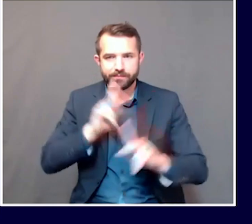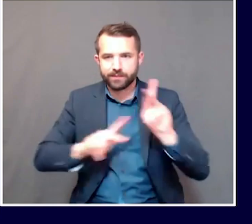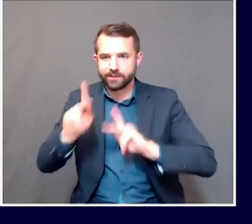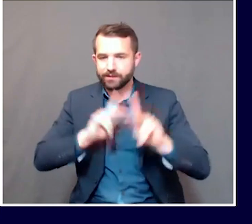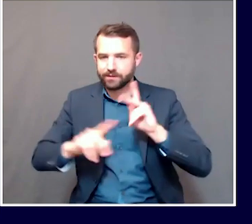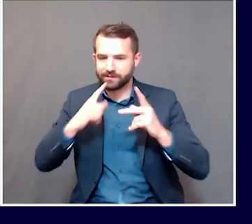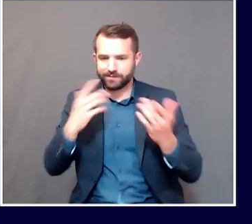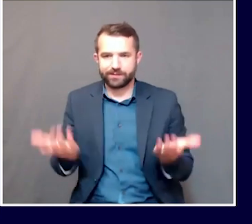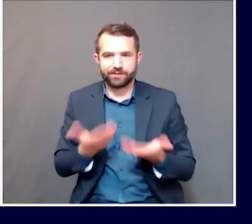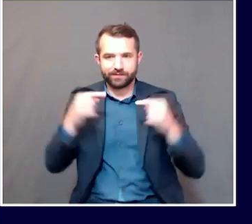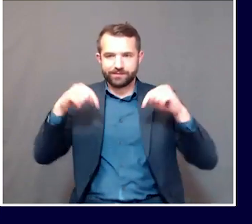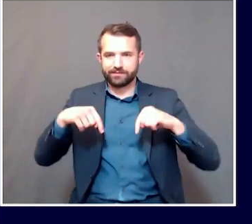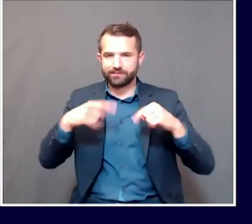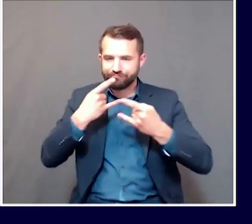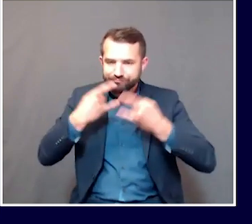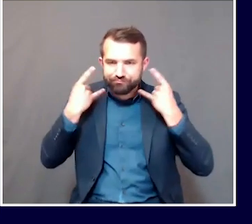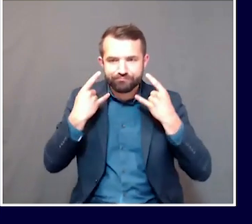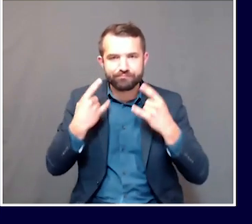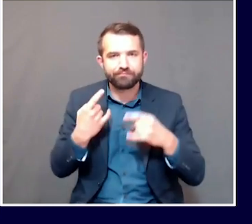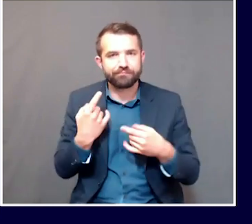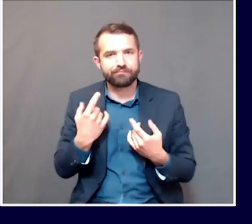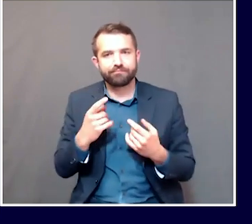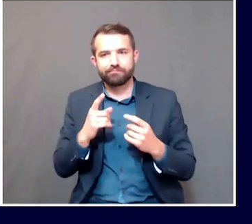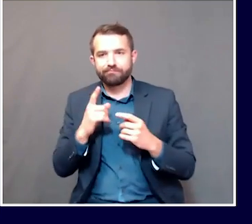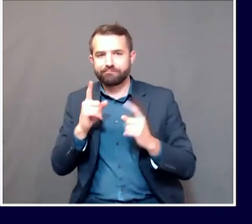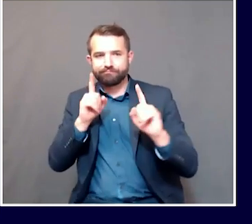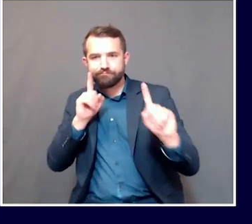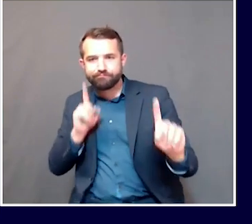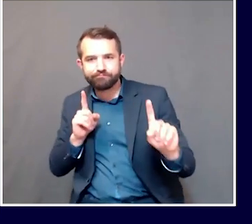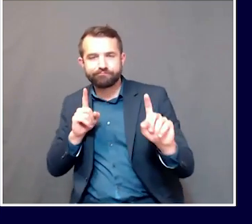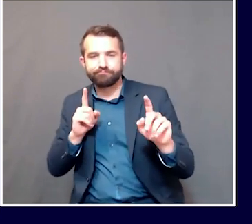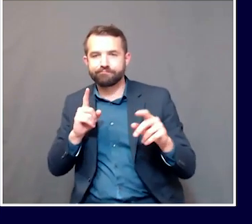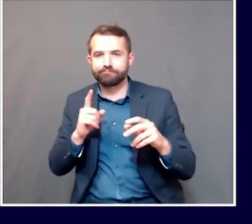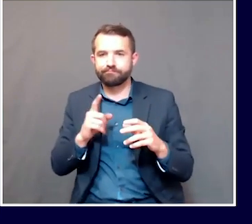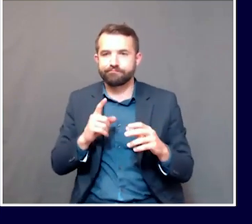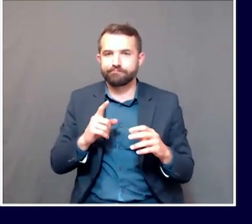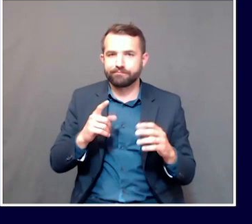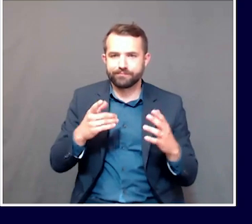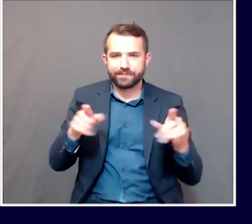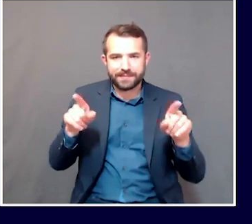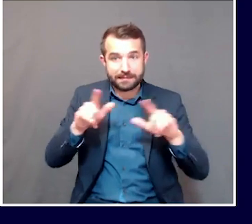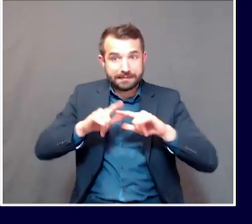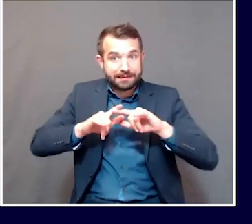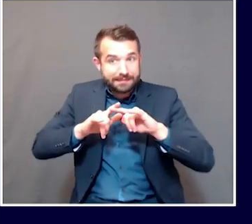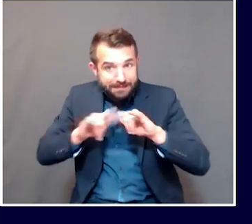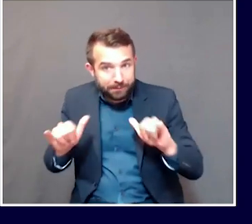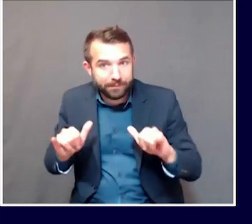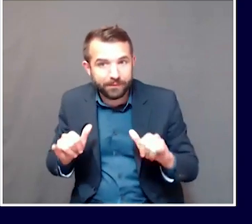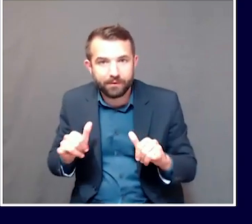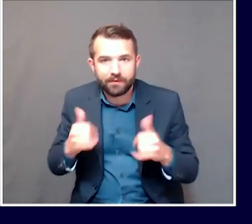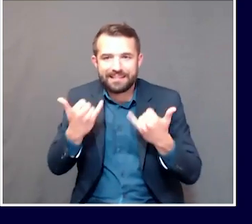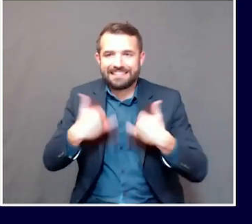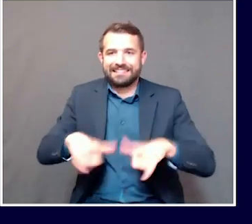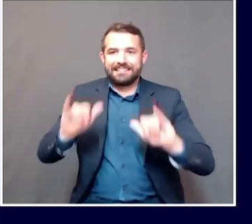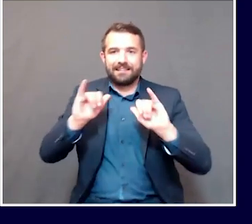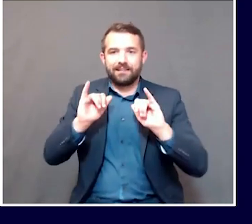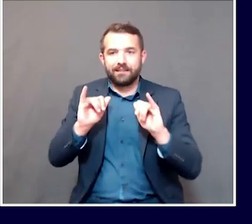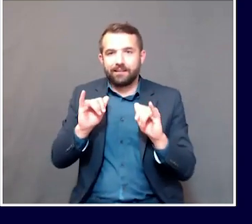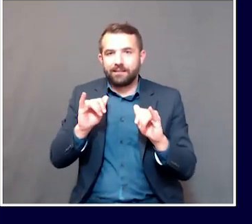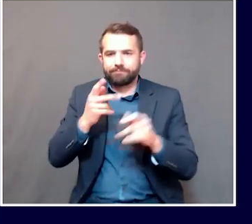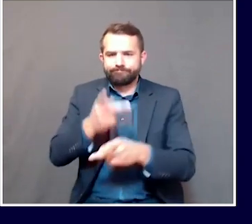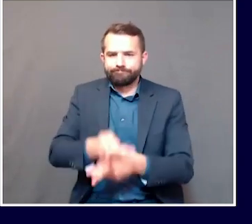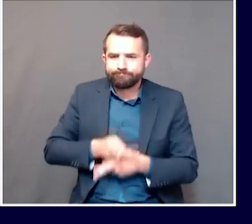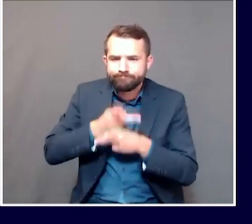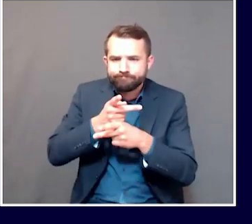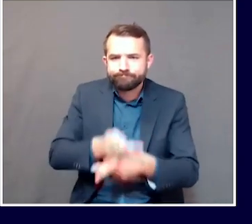put those face coverings on, maintain that physical distance, while at the same time we remain vigilant and on the lookout for the possibility